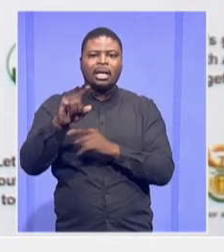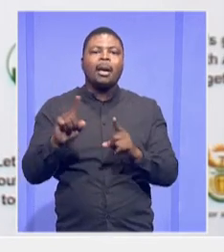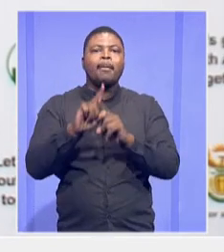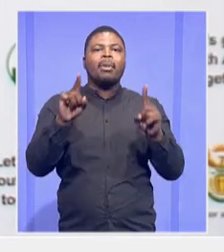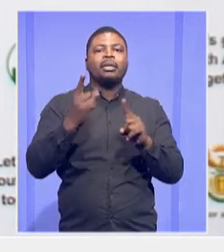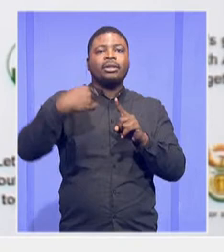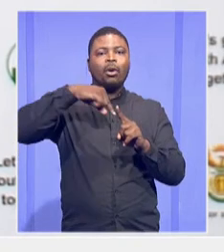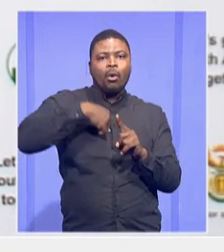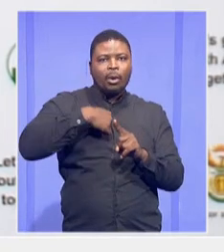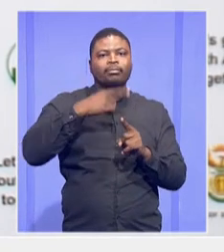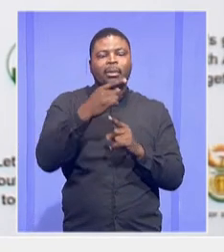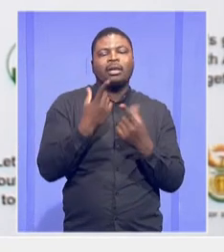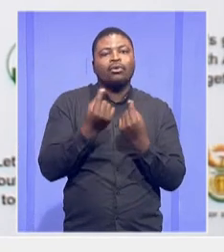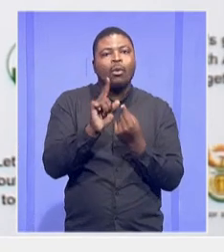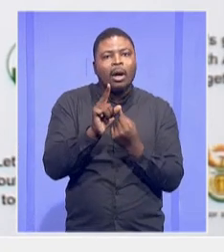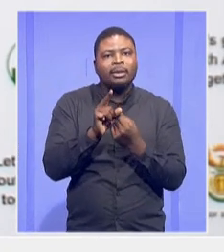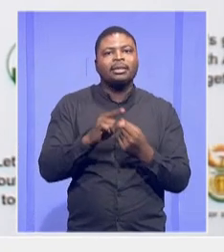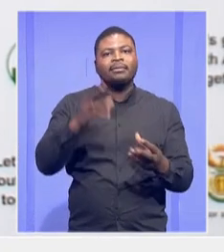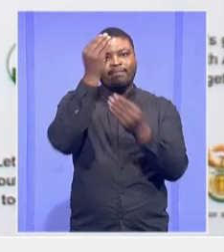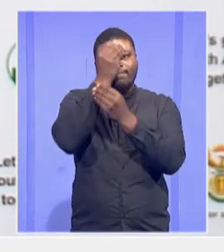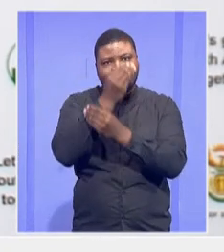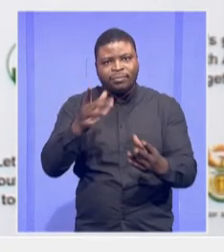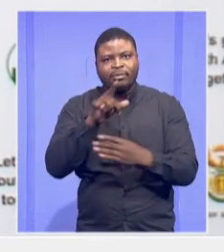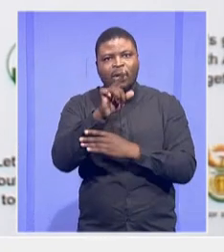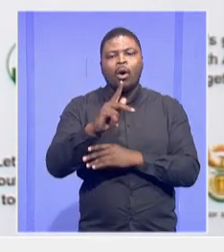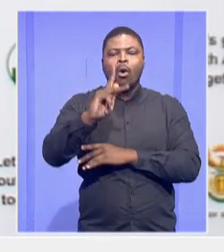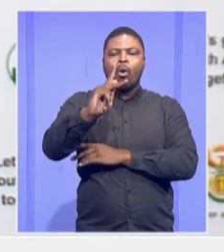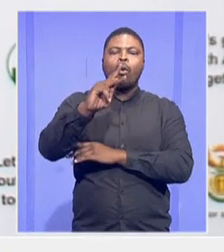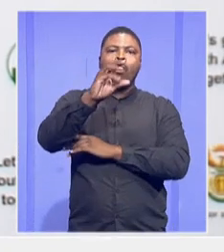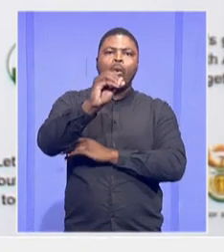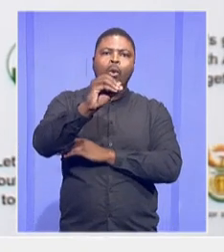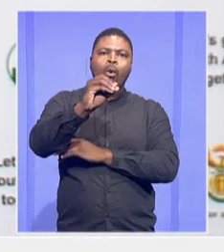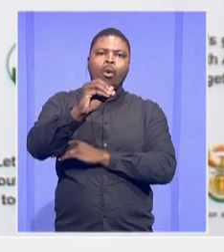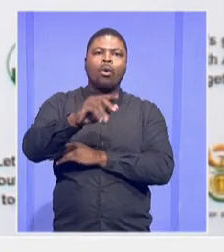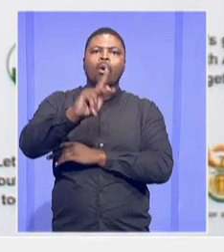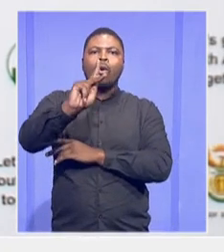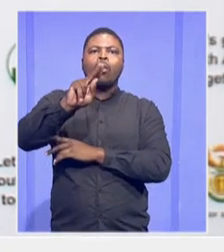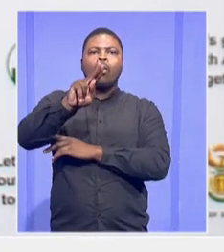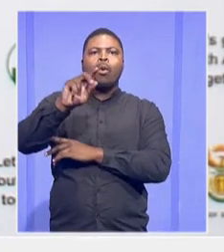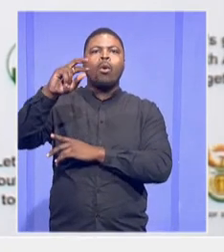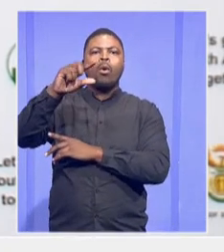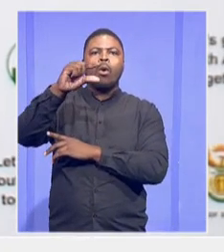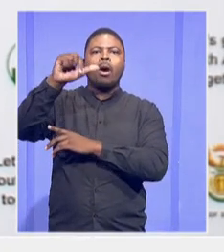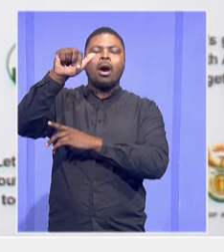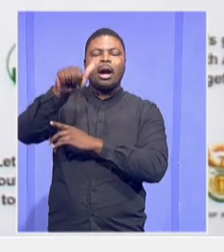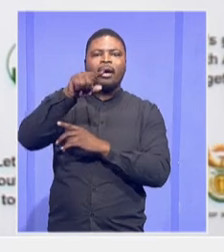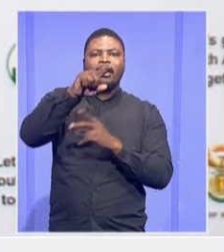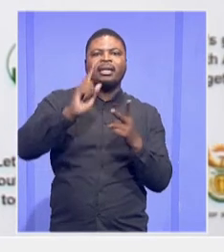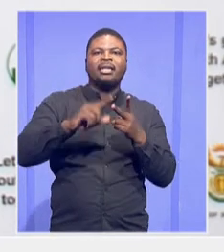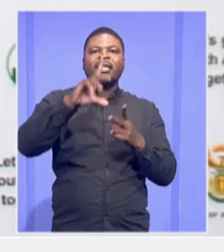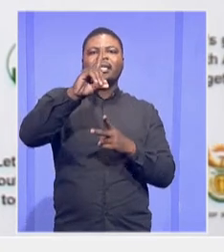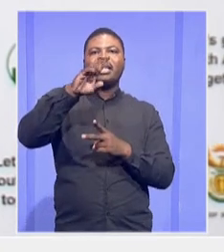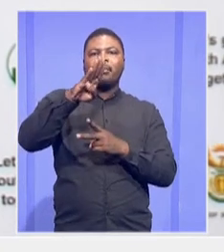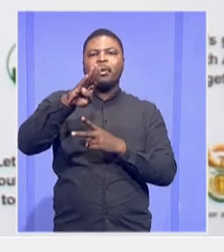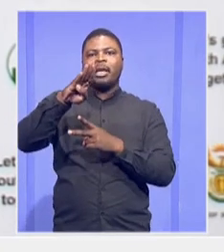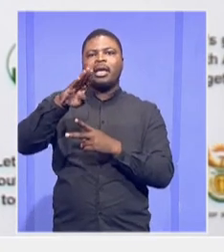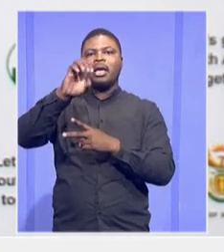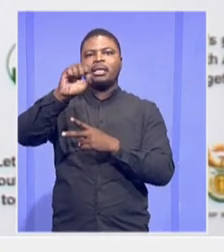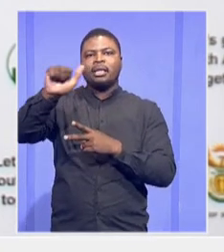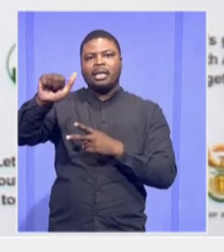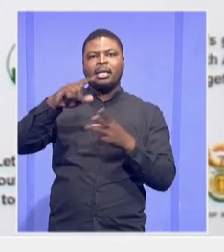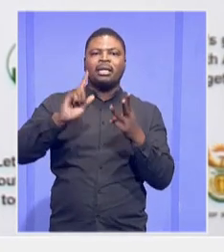we're giving you the actual in terms of KUHA, in terms of DBSA. The Free State Department of